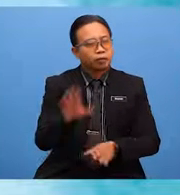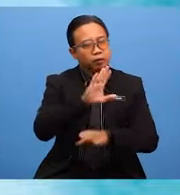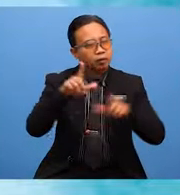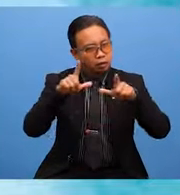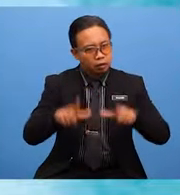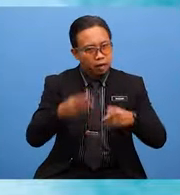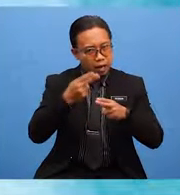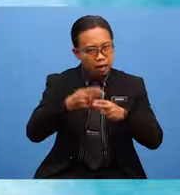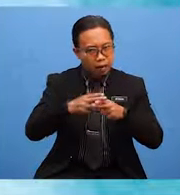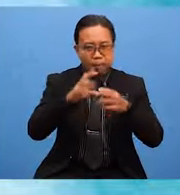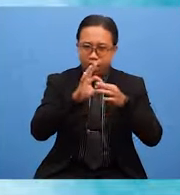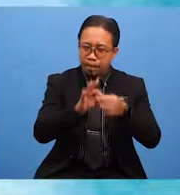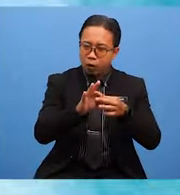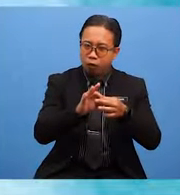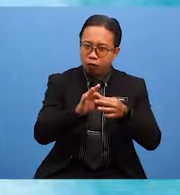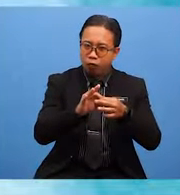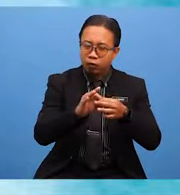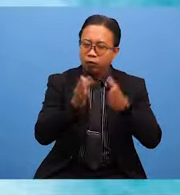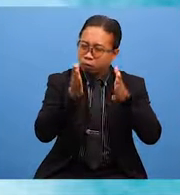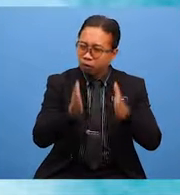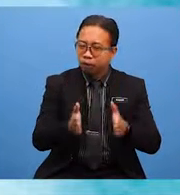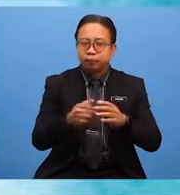at the beginning of the report.